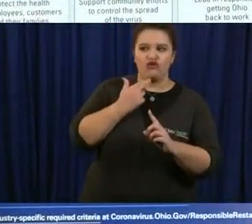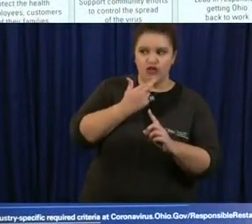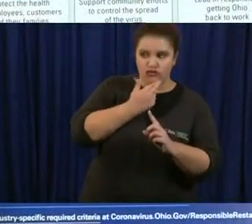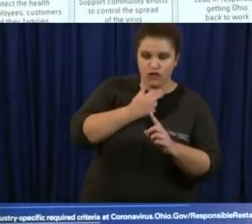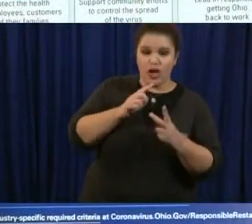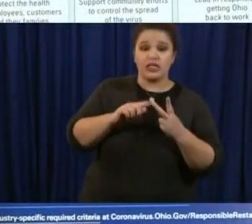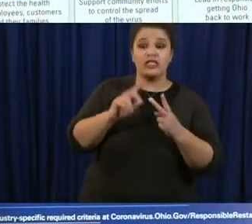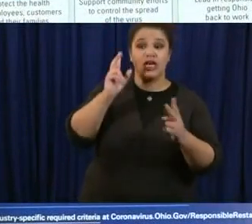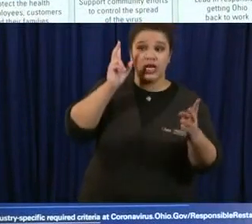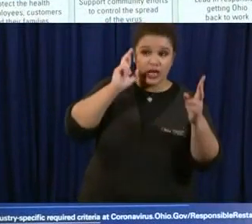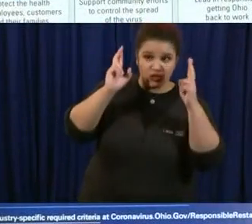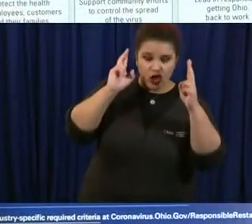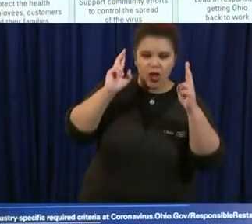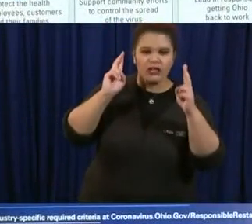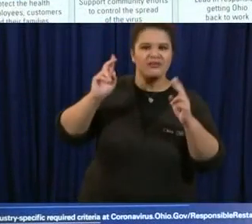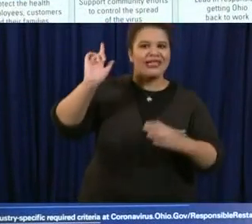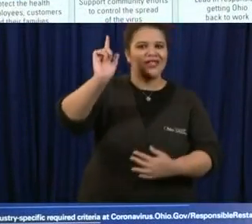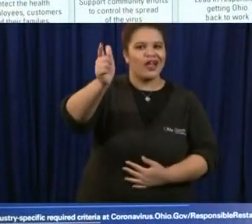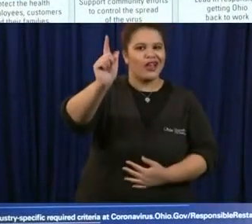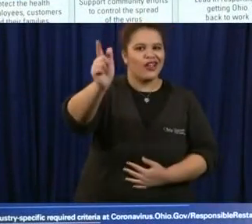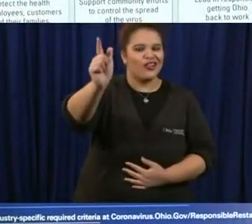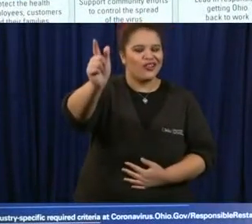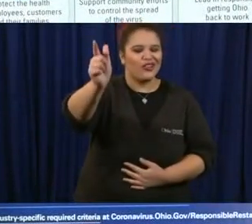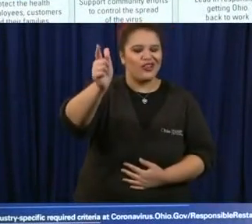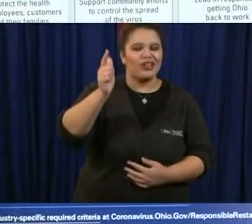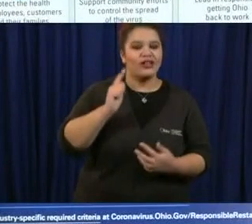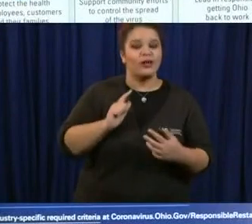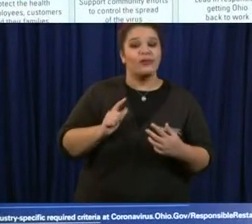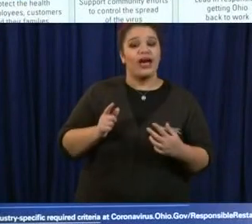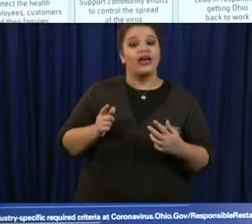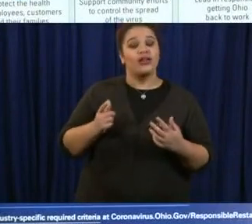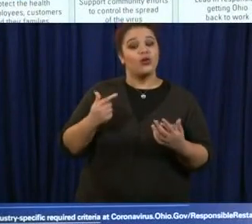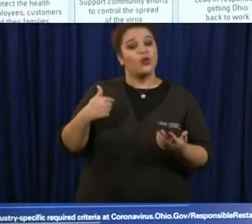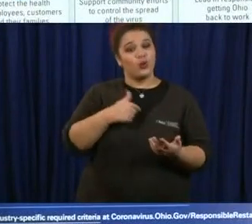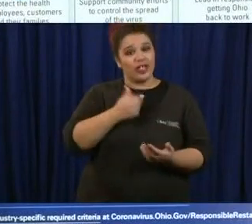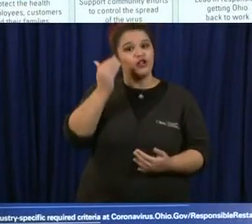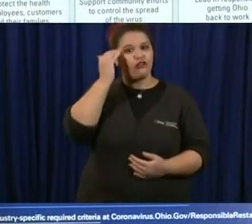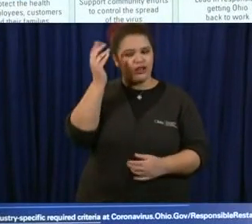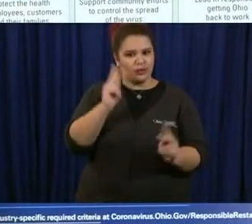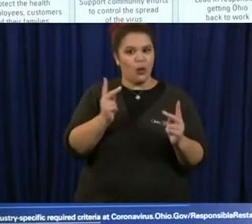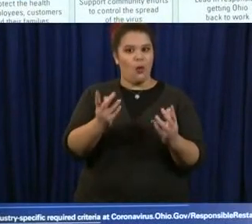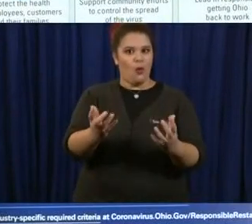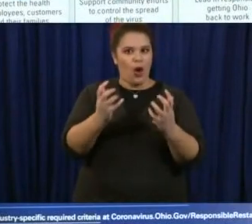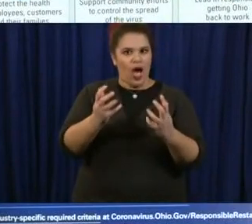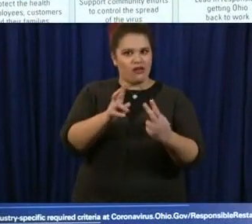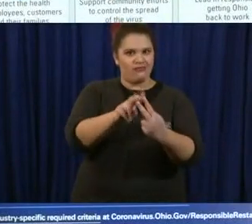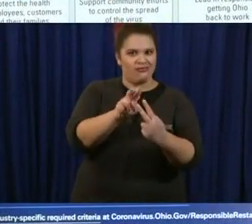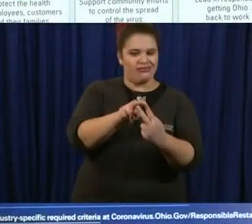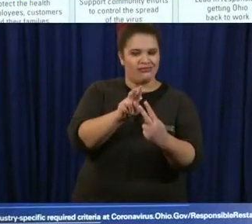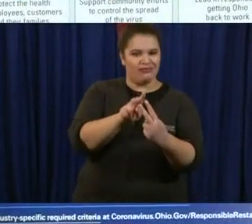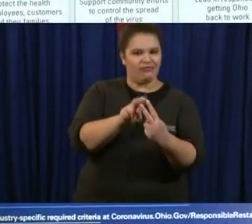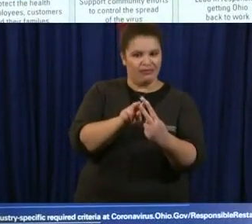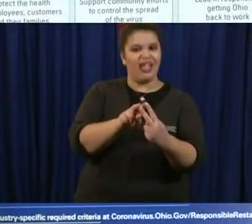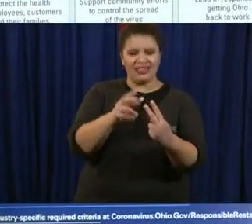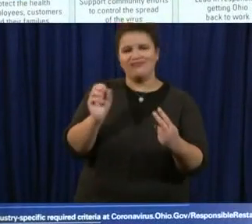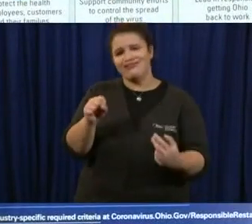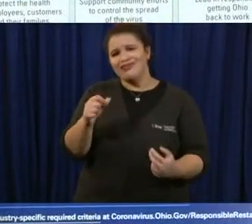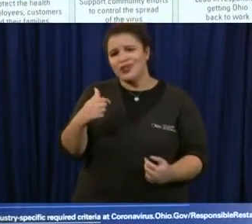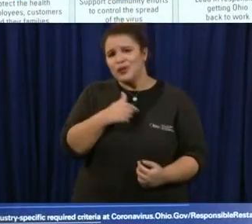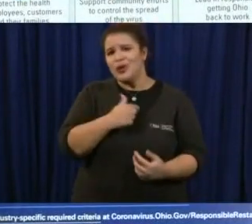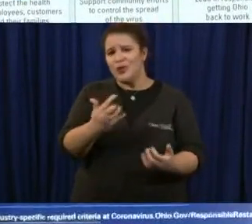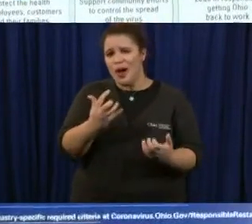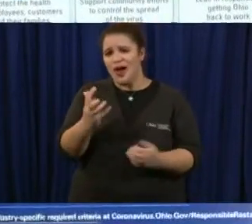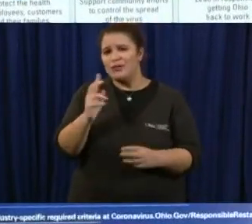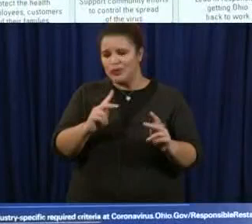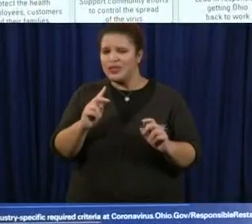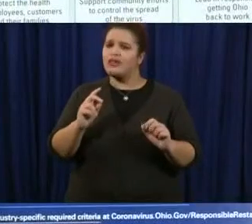hair salons as we move forward. We know there's a great desire to move forward on that. We know we want to get people back